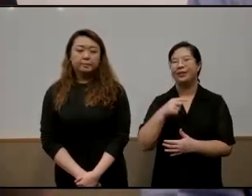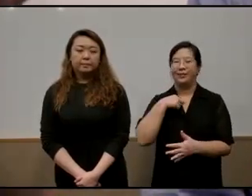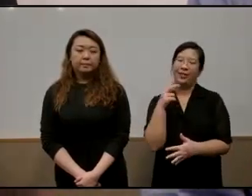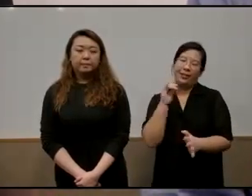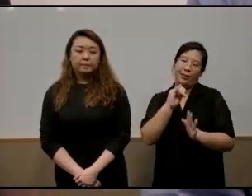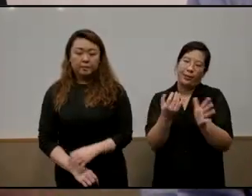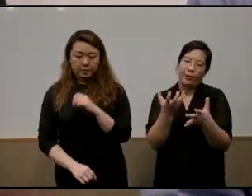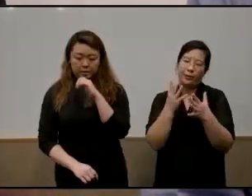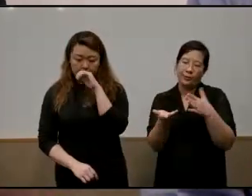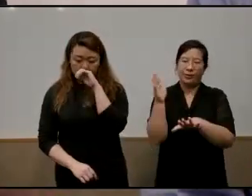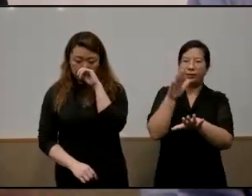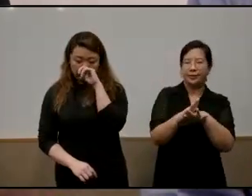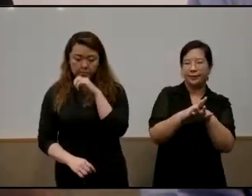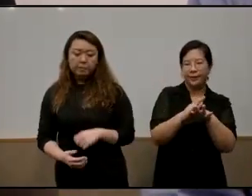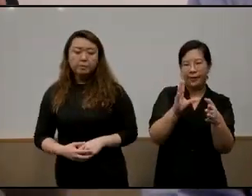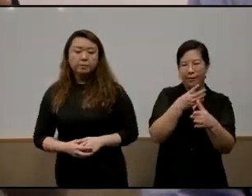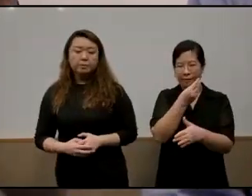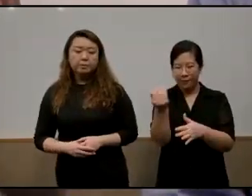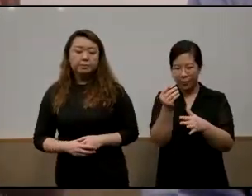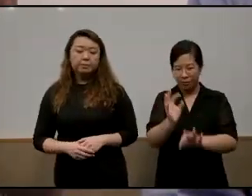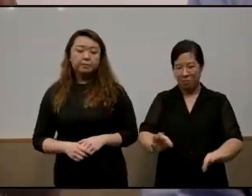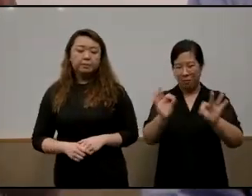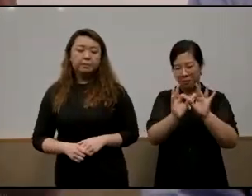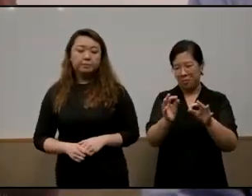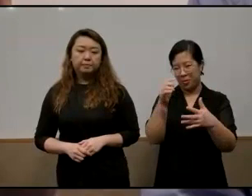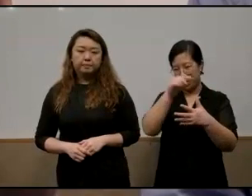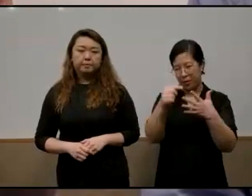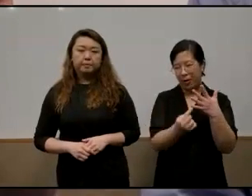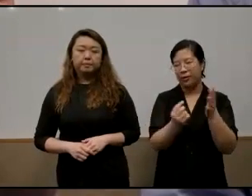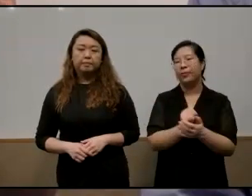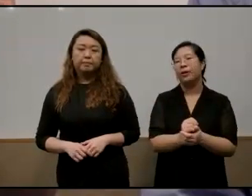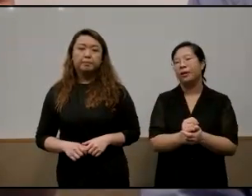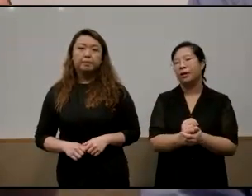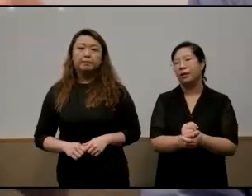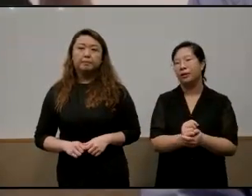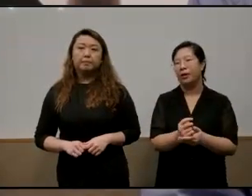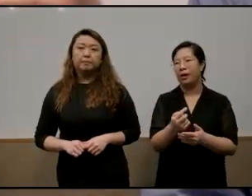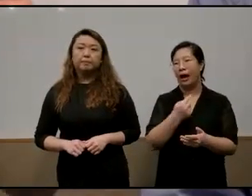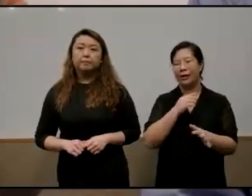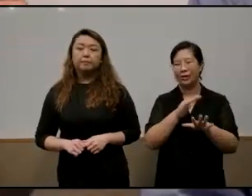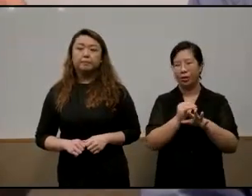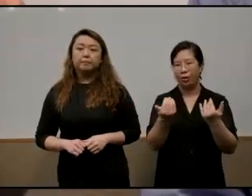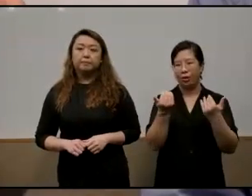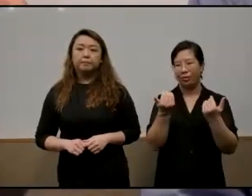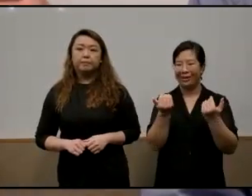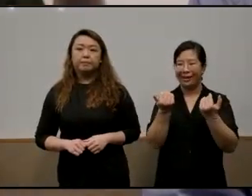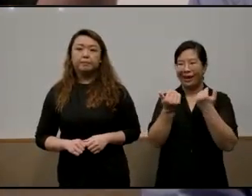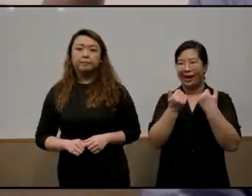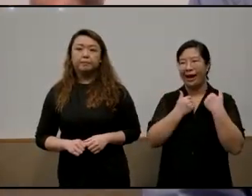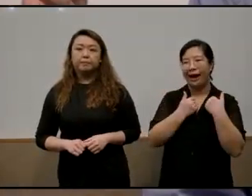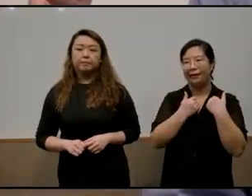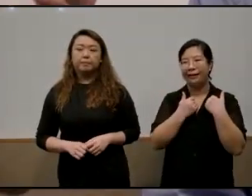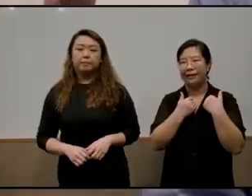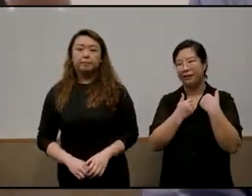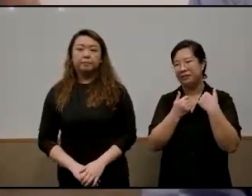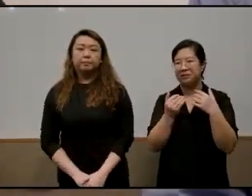just want to cover a few key points i probably don't have the capacity that a lot of you have with so